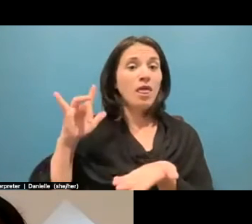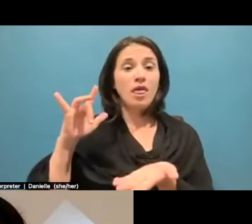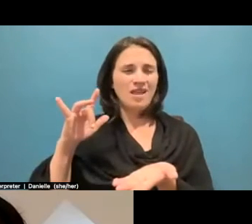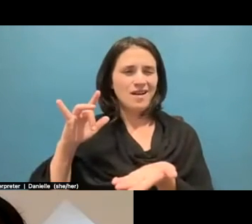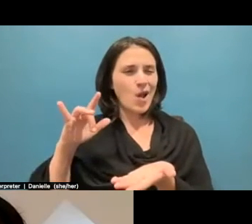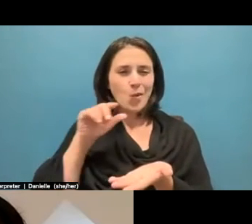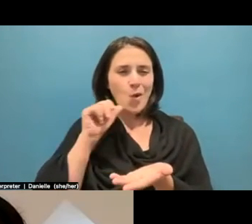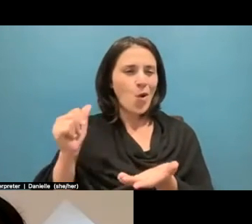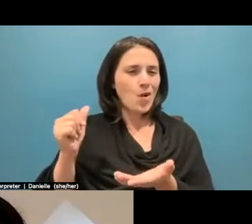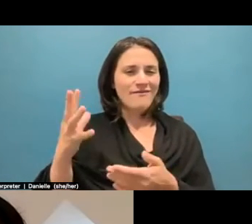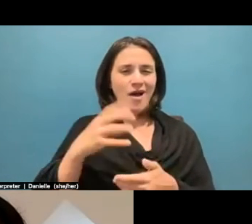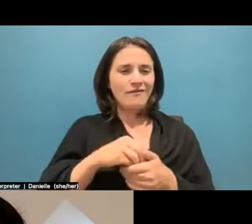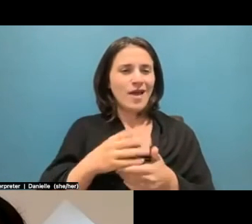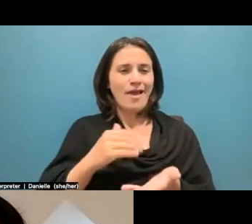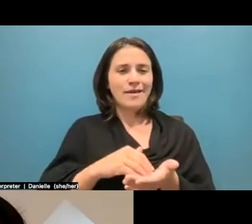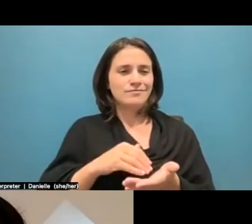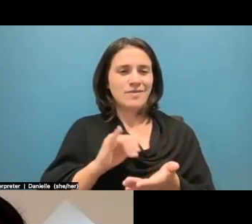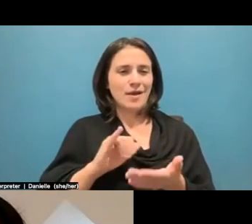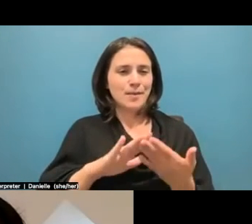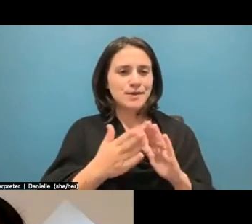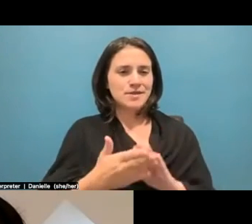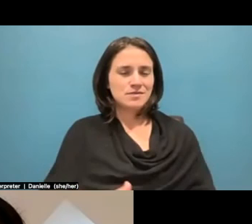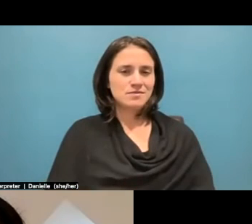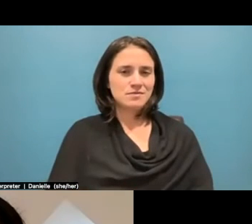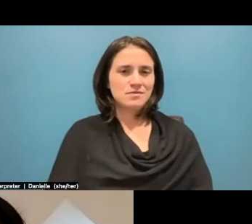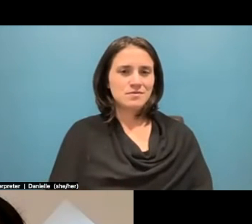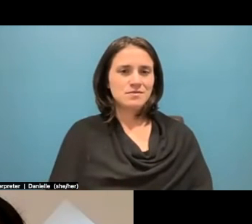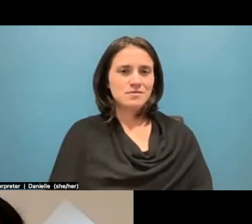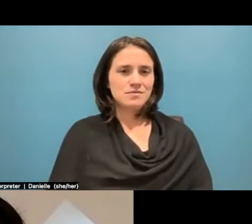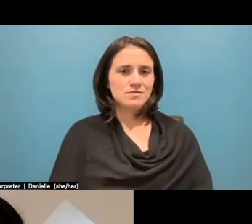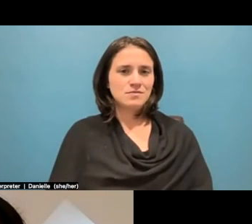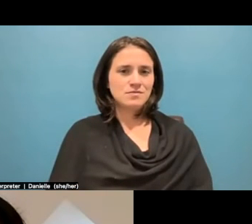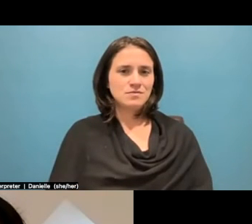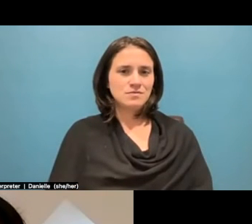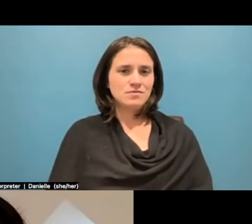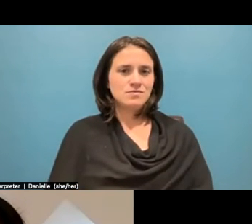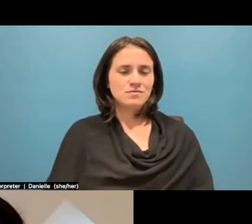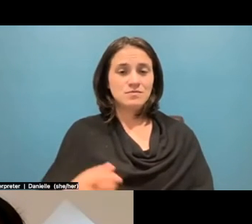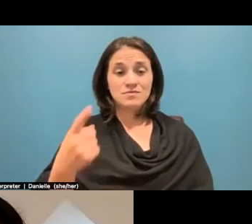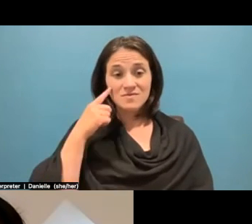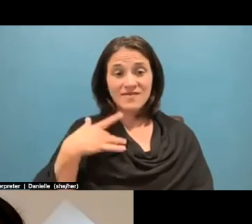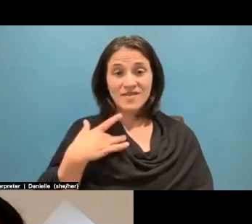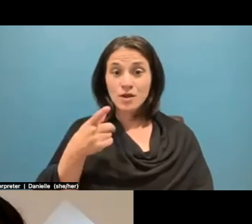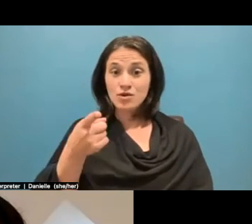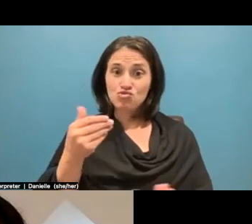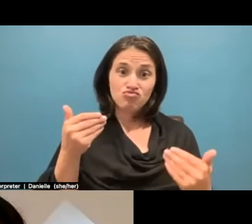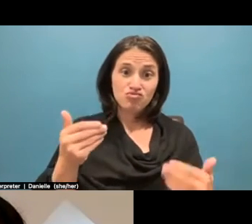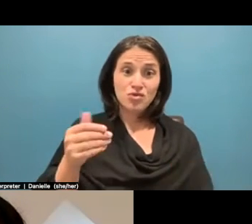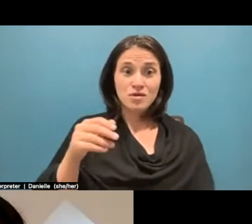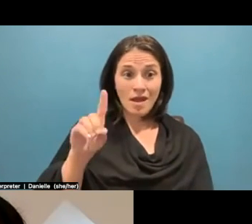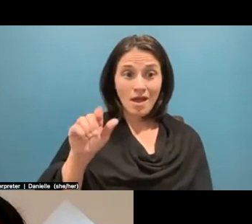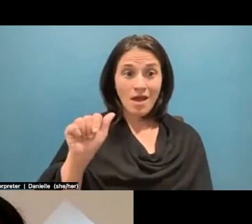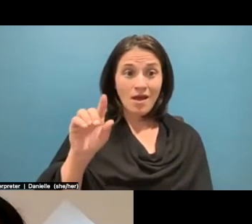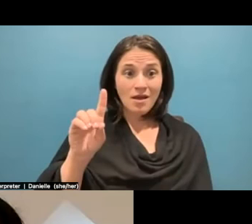think that building the rapport, the slow journalism, not being afraid to be risque and being advocating your journalism is a part of